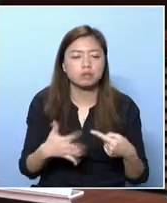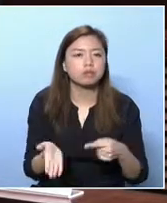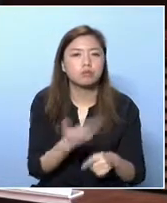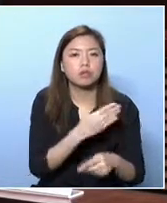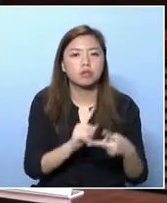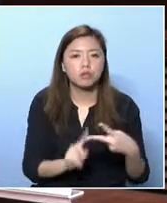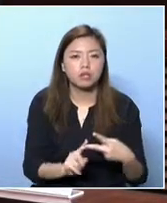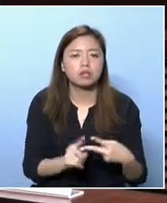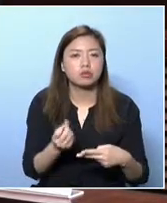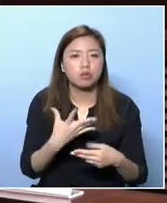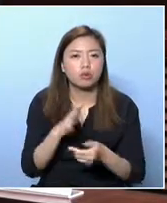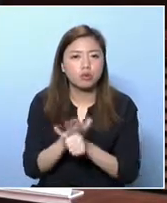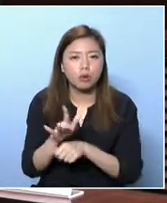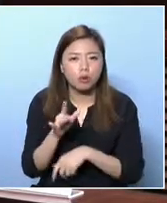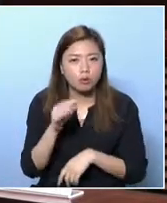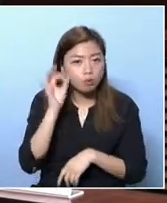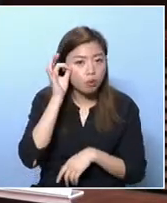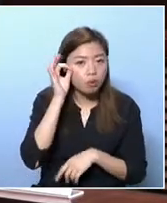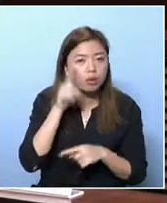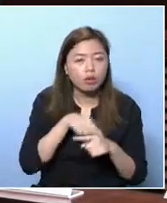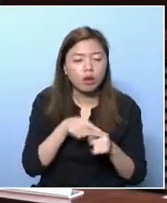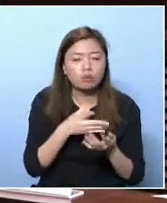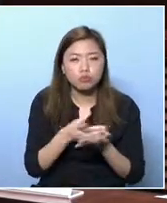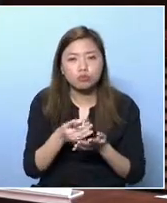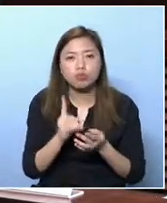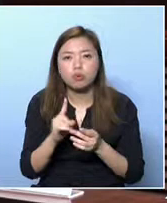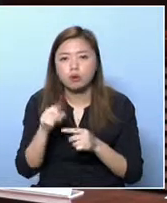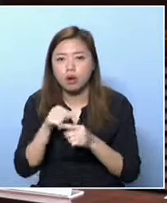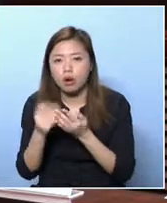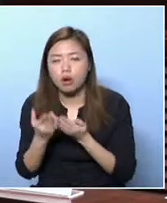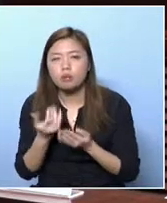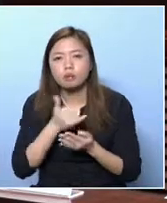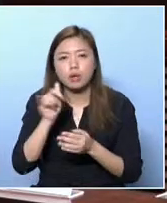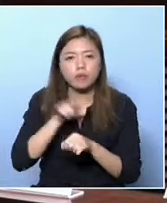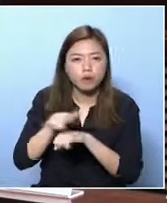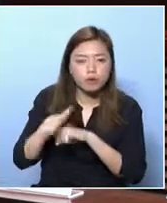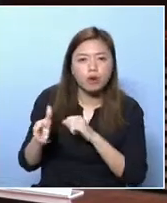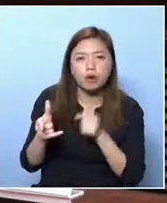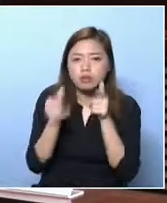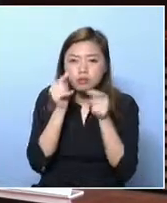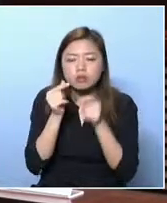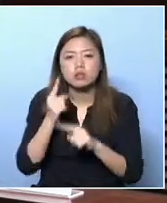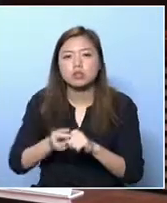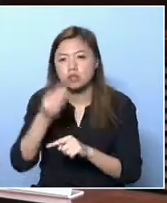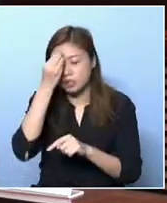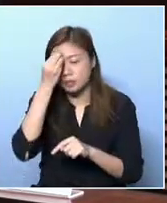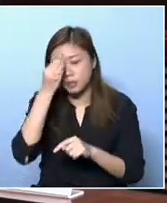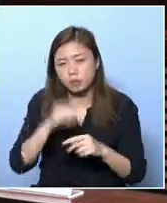tuition fees and exchange and internship